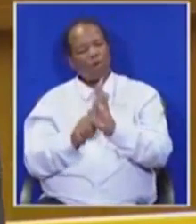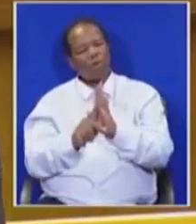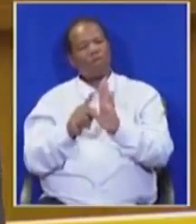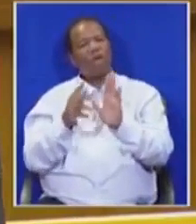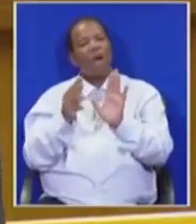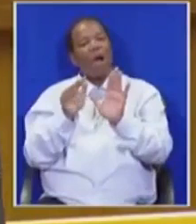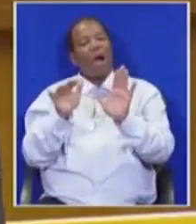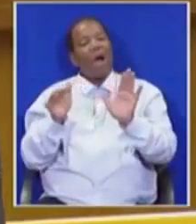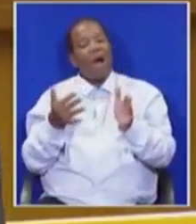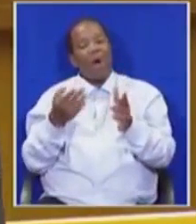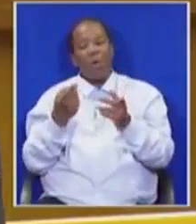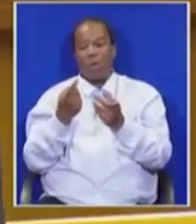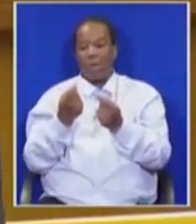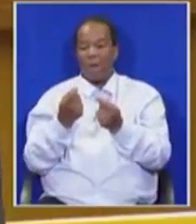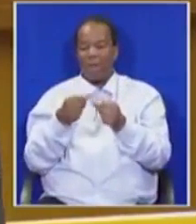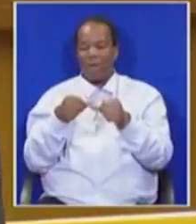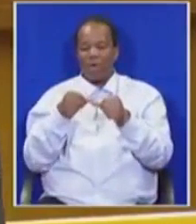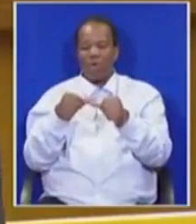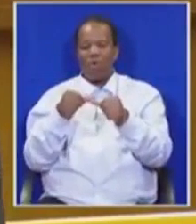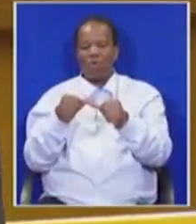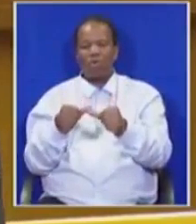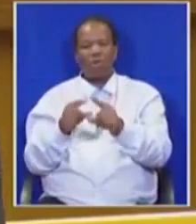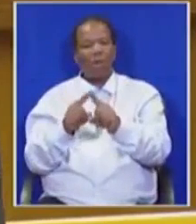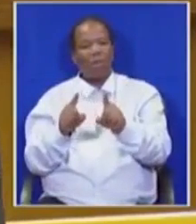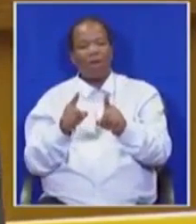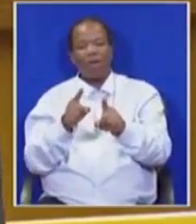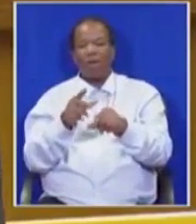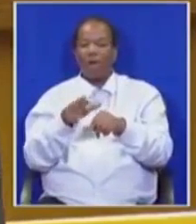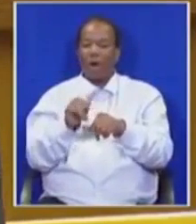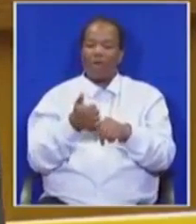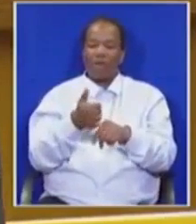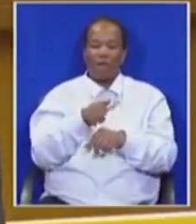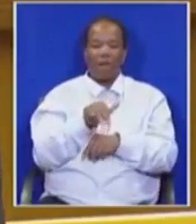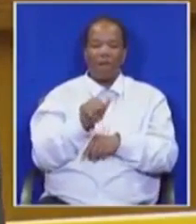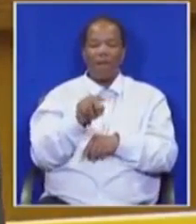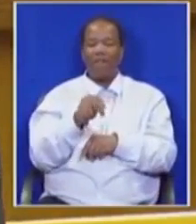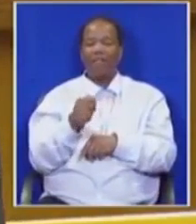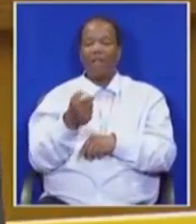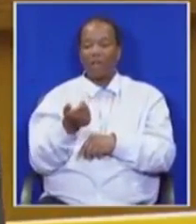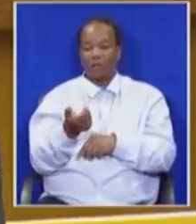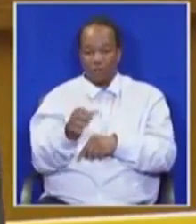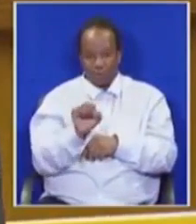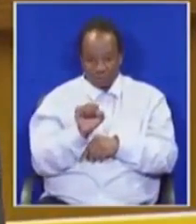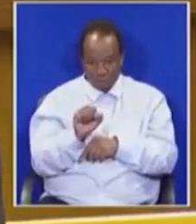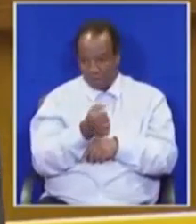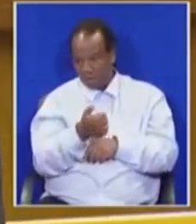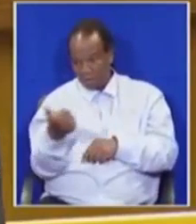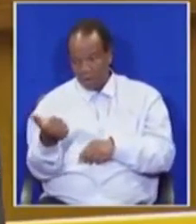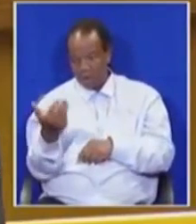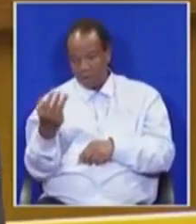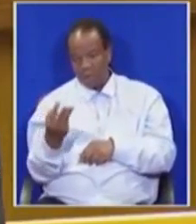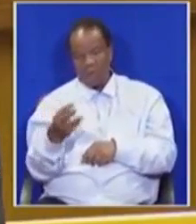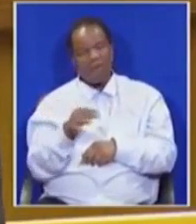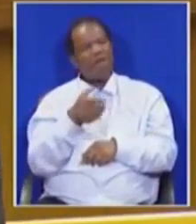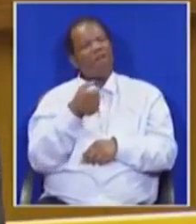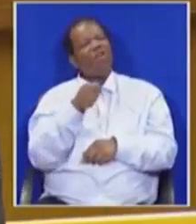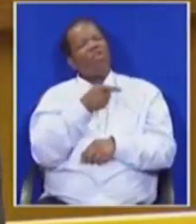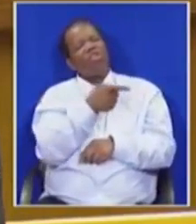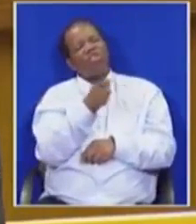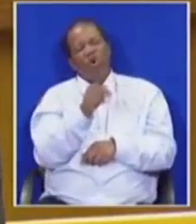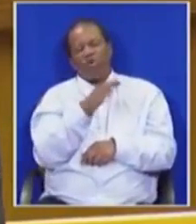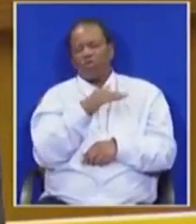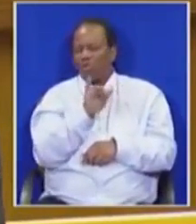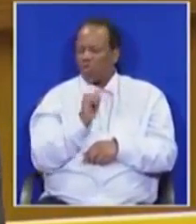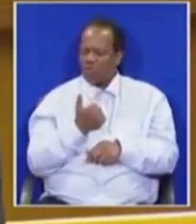make money within the expropriated land? So those who don't agree will continue to